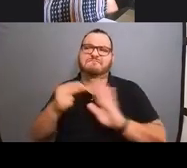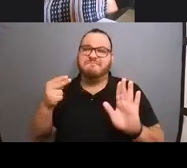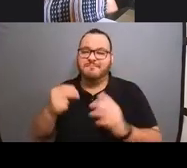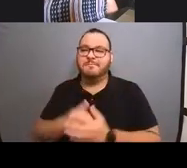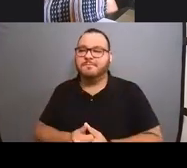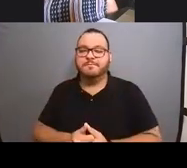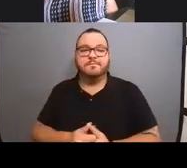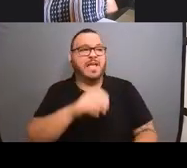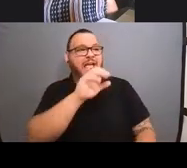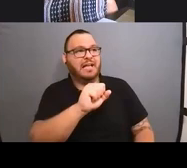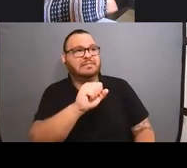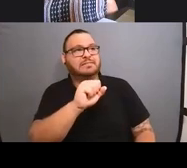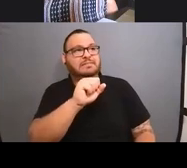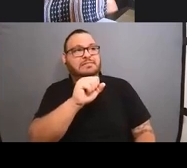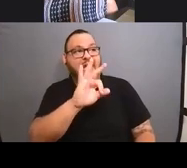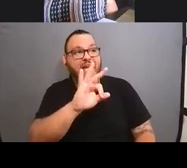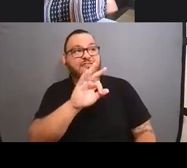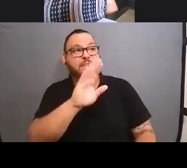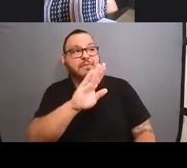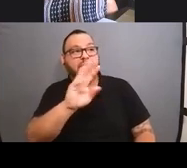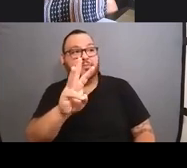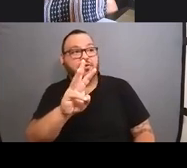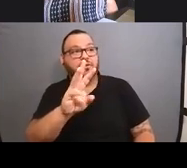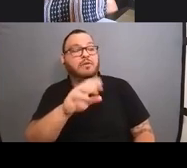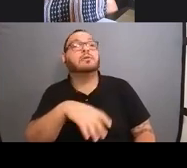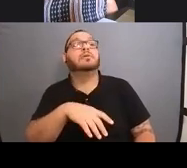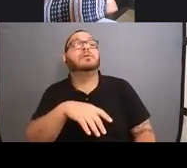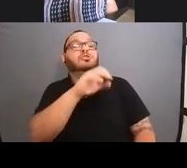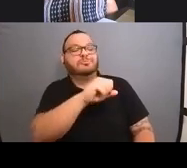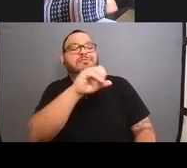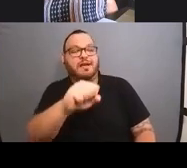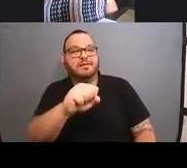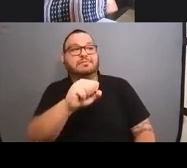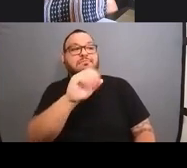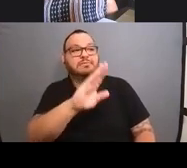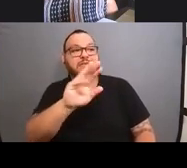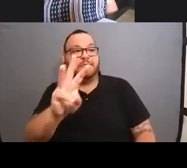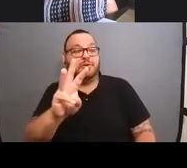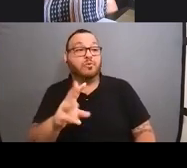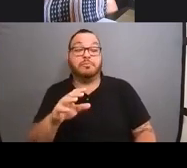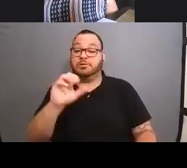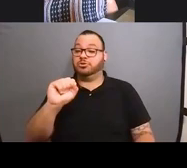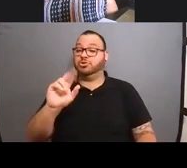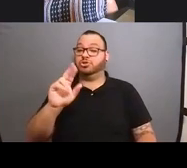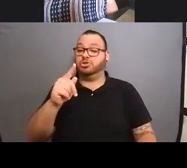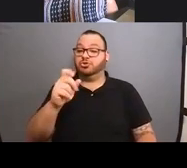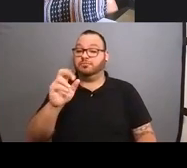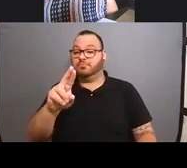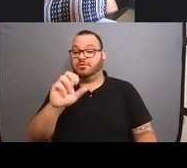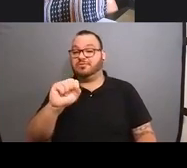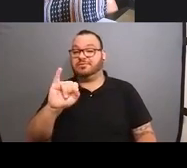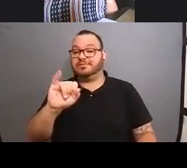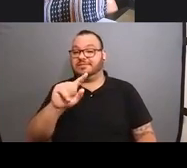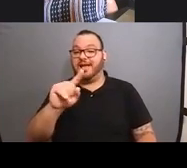And SSBBW for folks who don't know is super size, big, beautiful woman. BBW is big, beautiful woman. Um, I